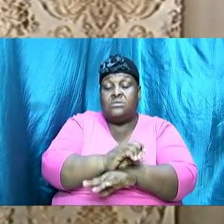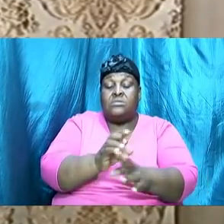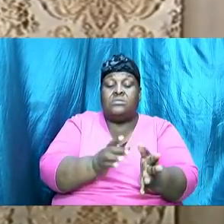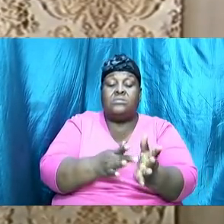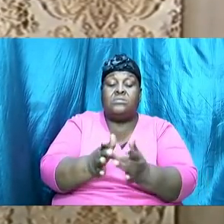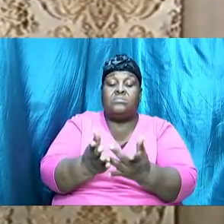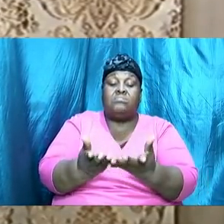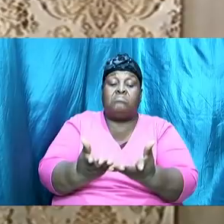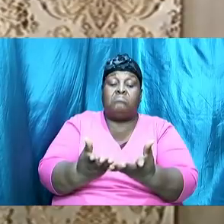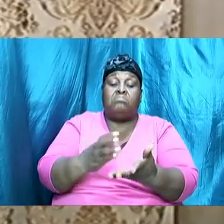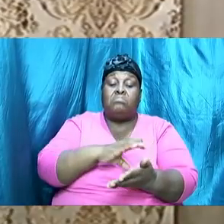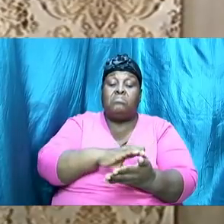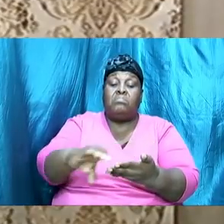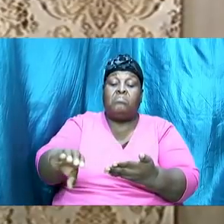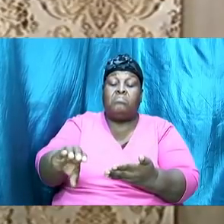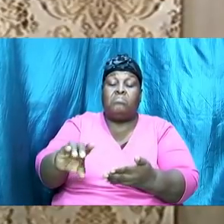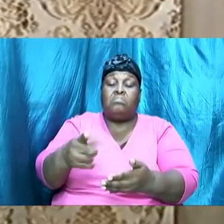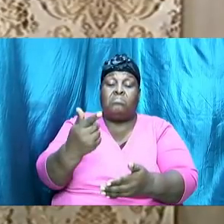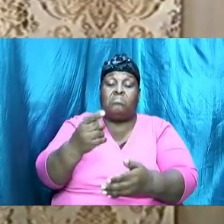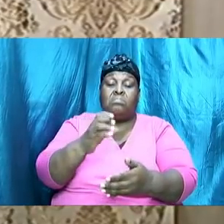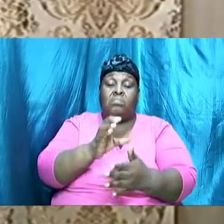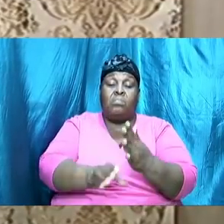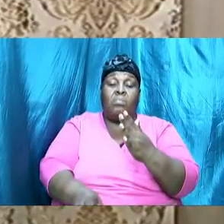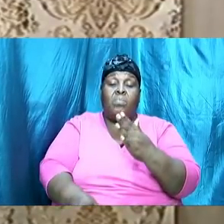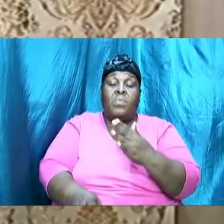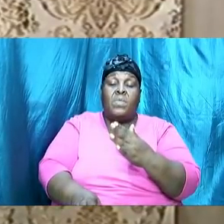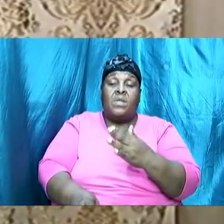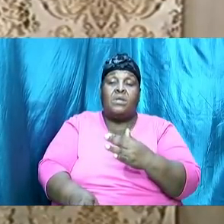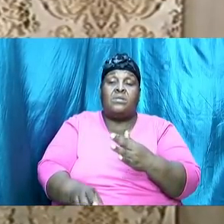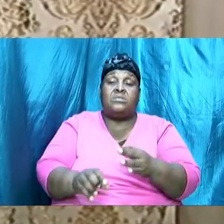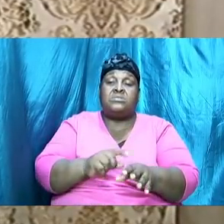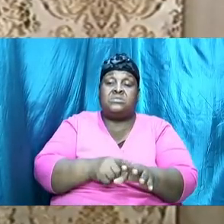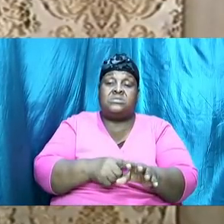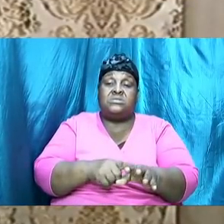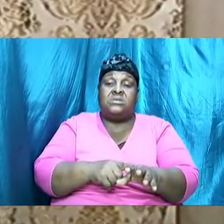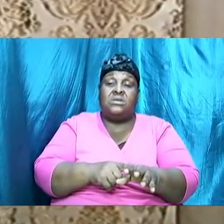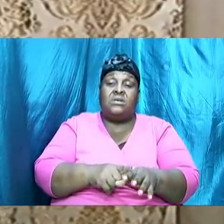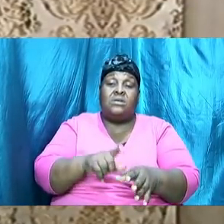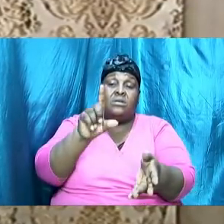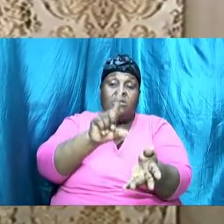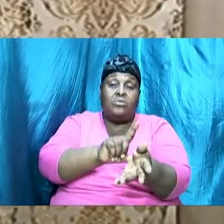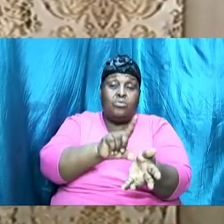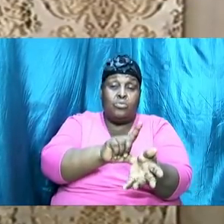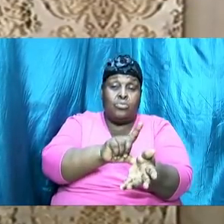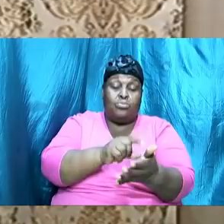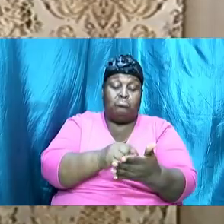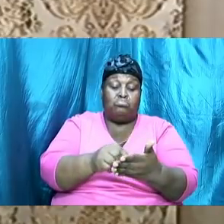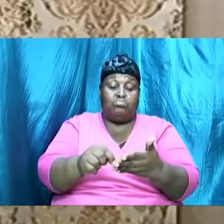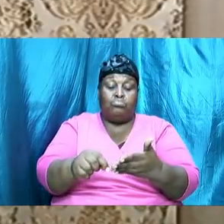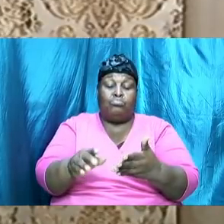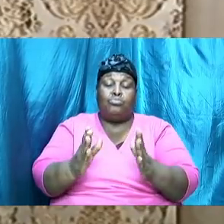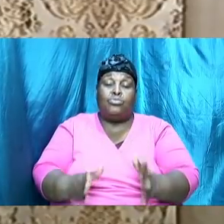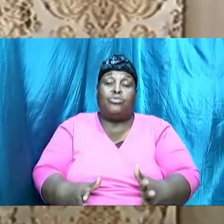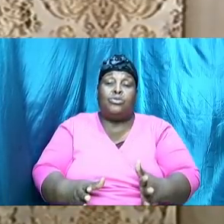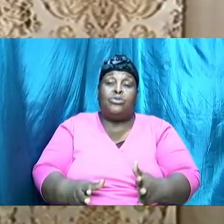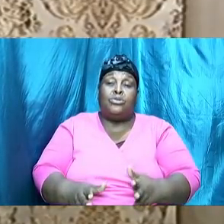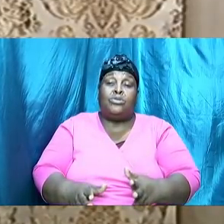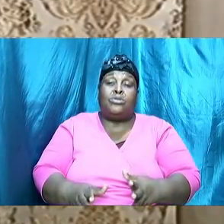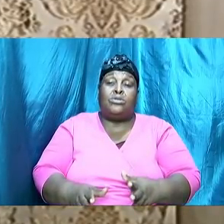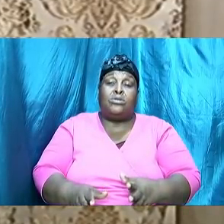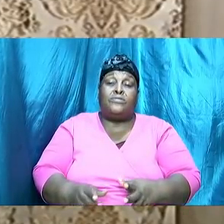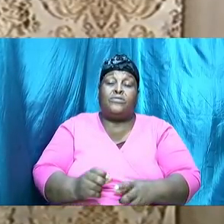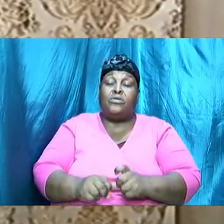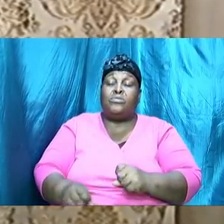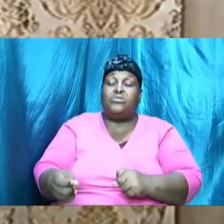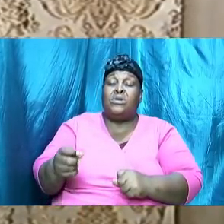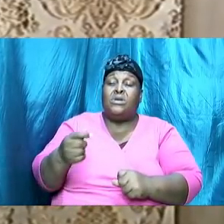right at the first chapter, we start to read where Luke the writer declared the former treatise